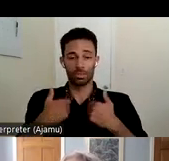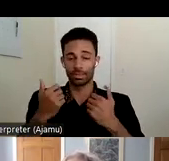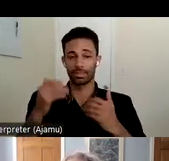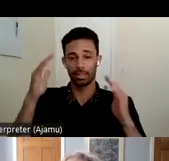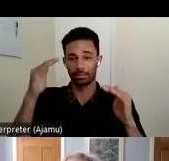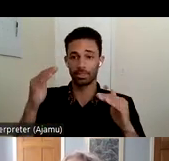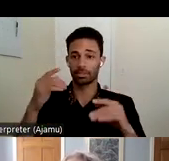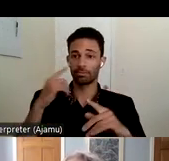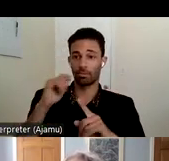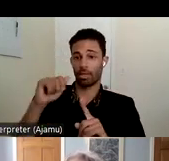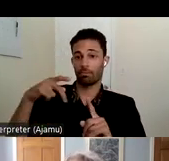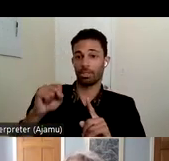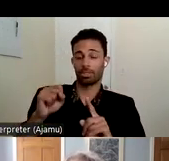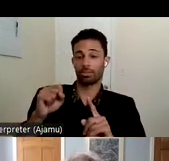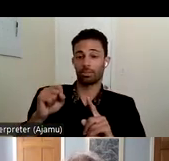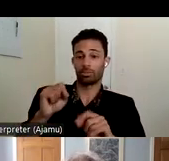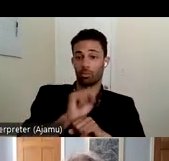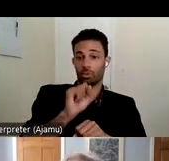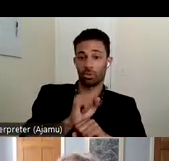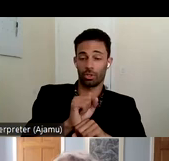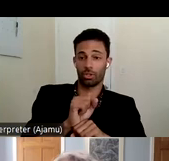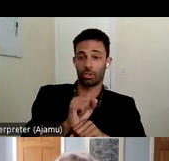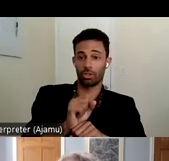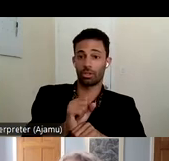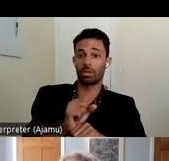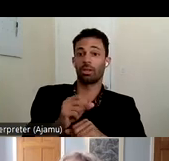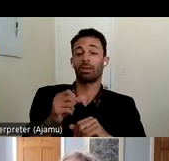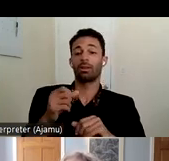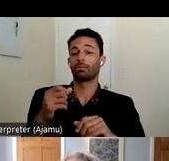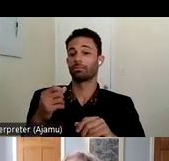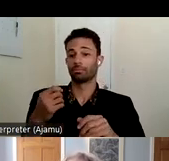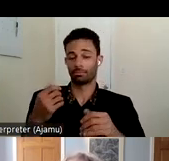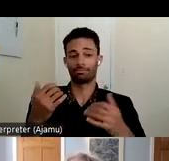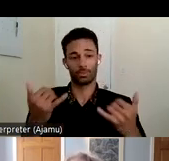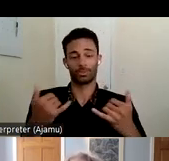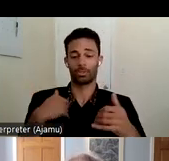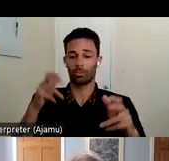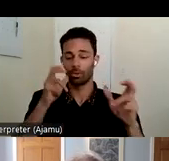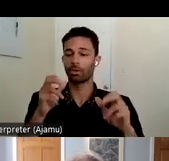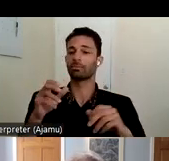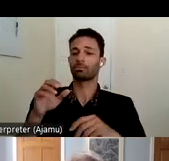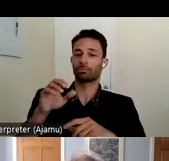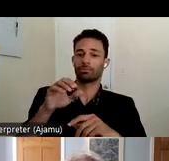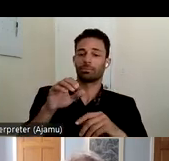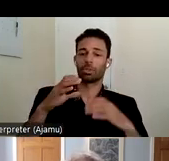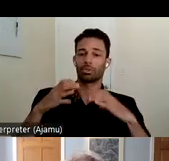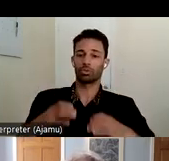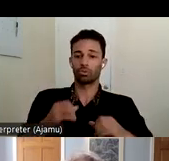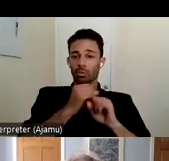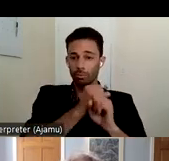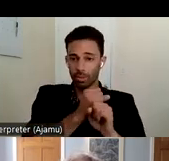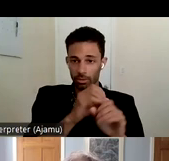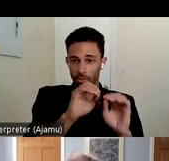different uh groups we're hearing about that have a role to play the fbi the uh the consumer protection organizations